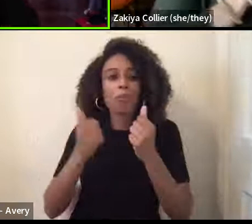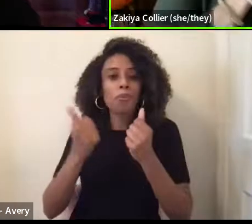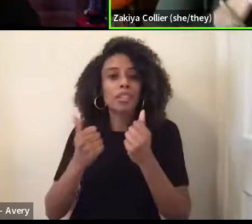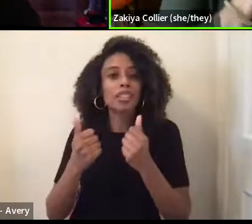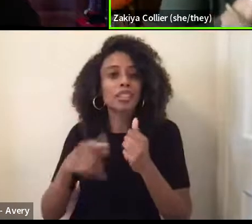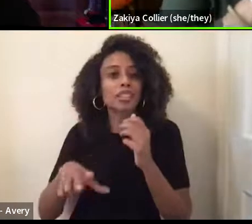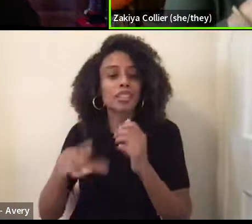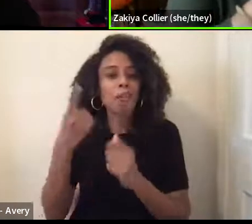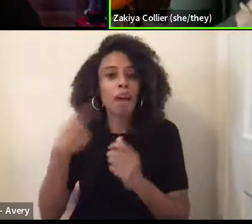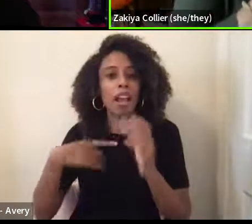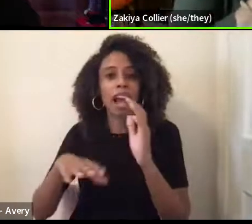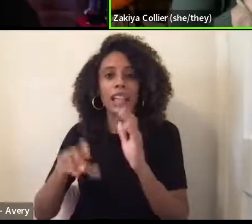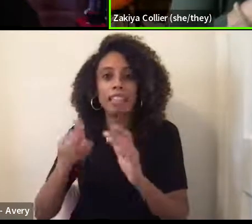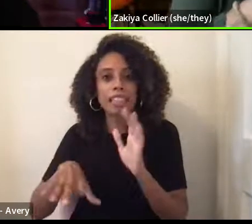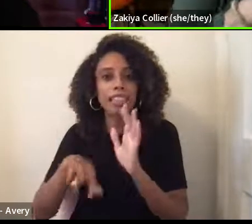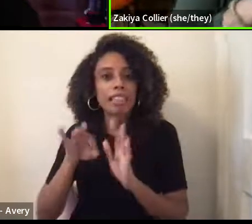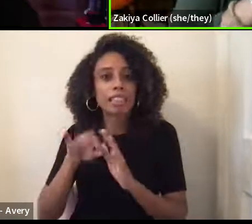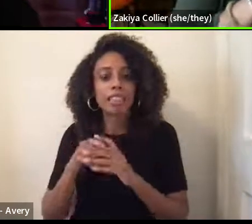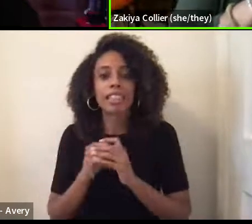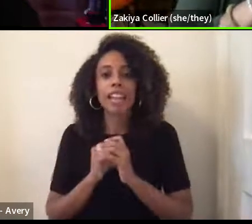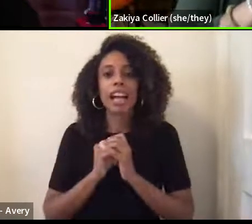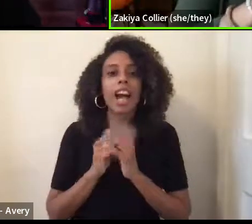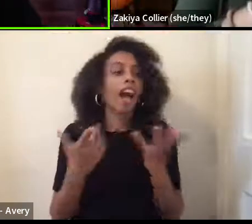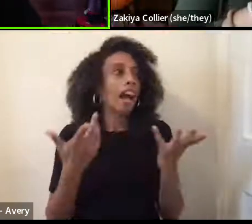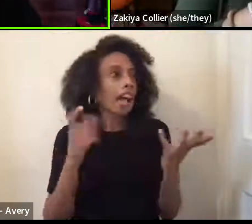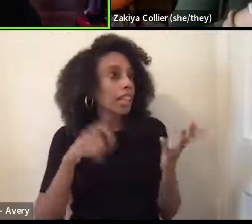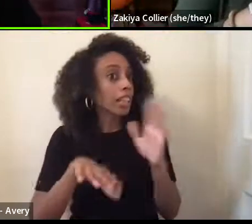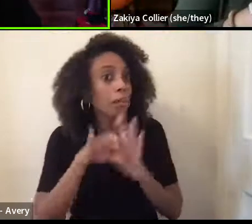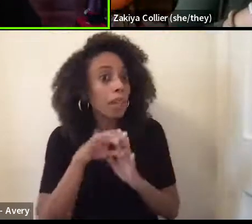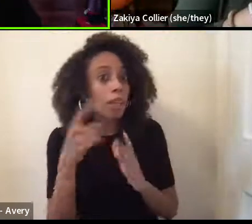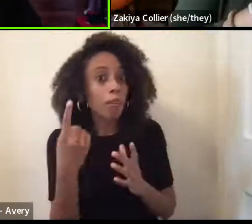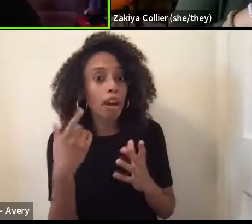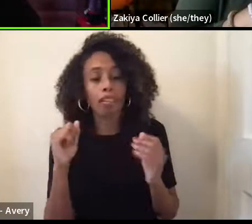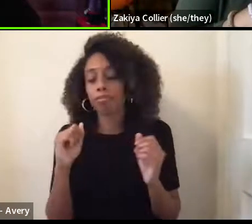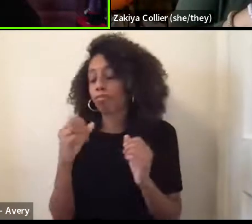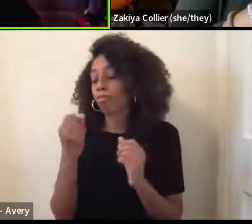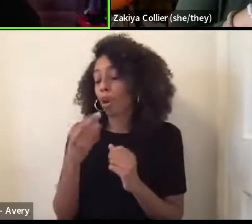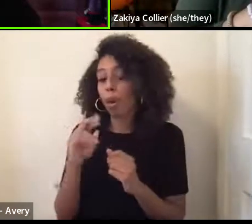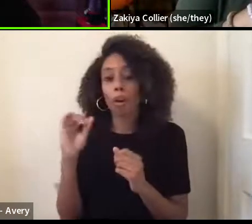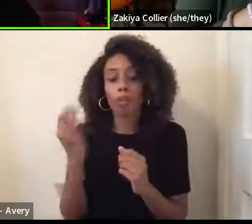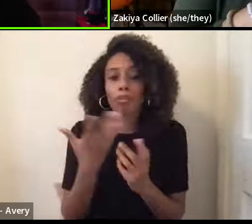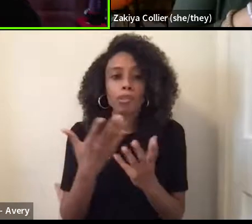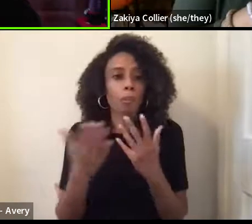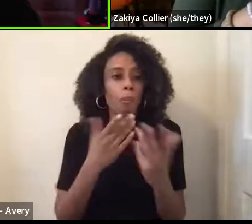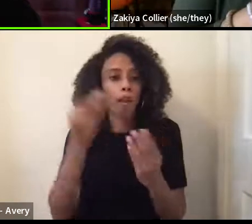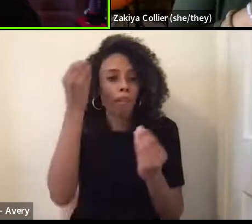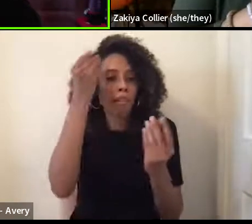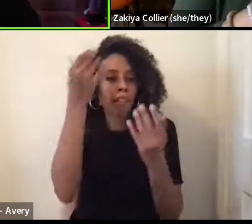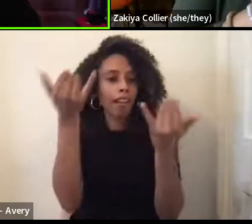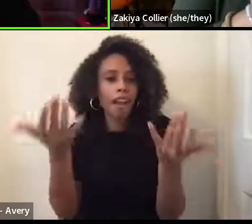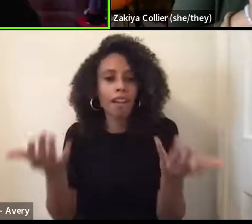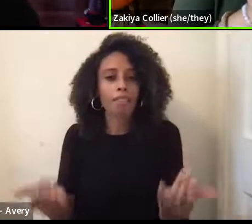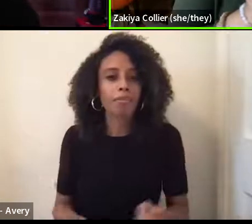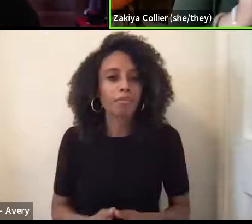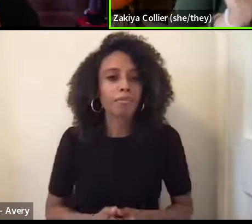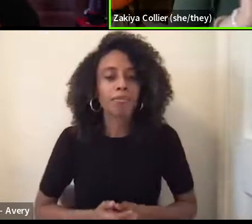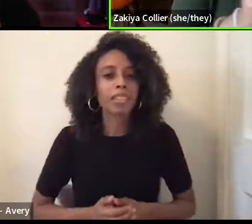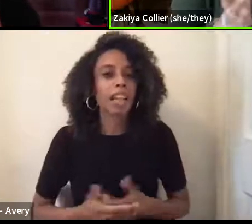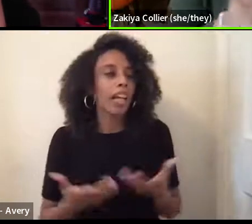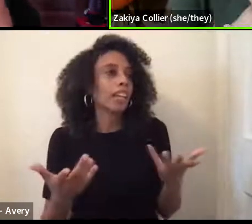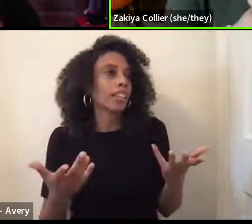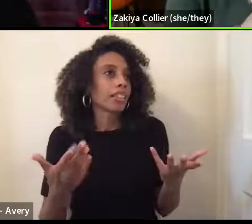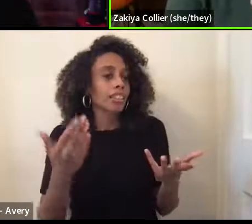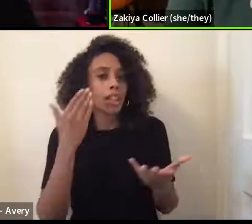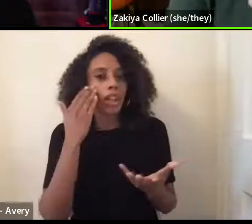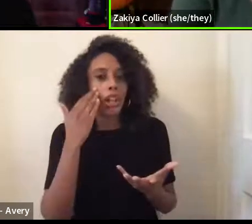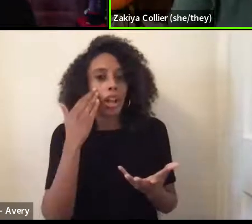I'm like, I got to choose one. Um, or a couple, anything off the top of your head, just, um, you know, in,